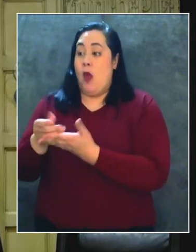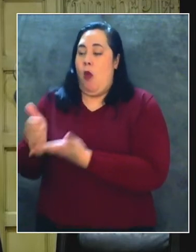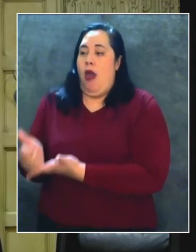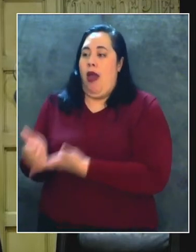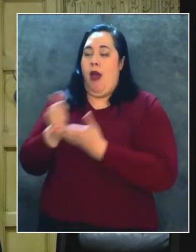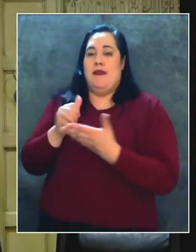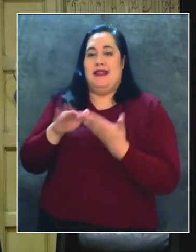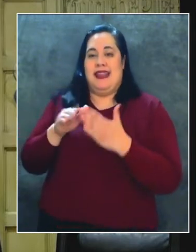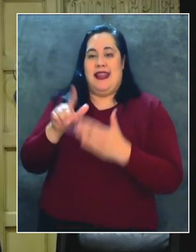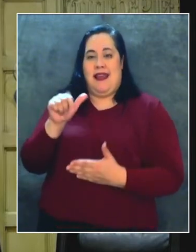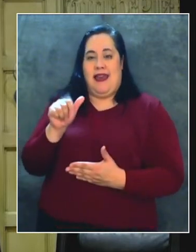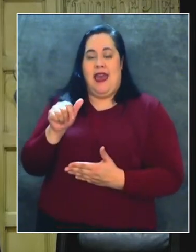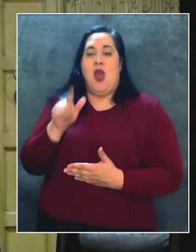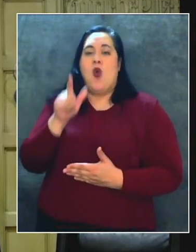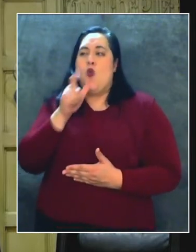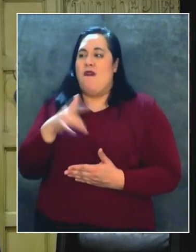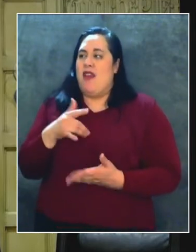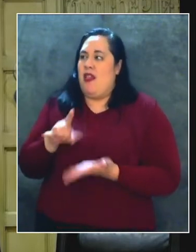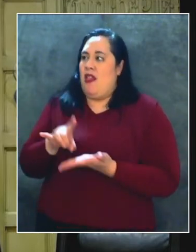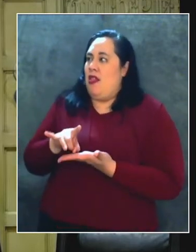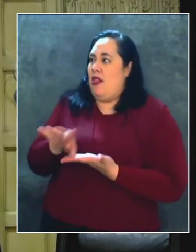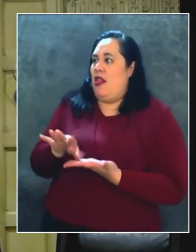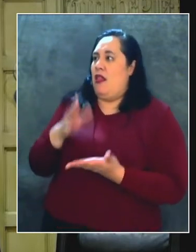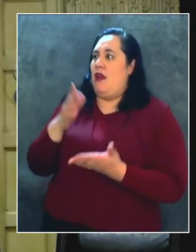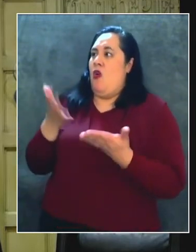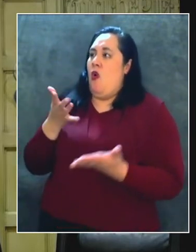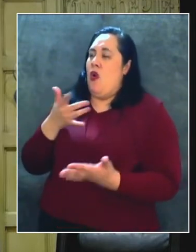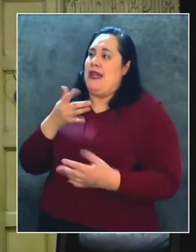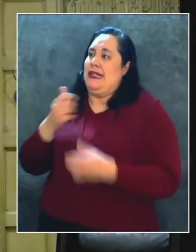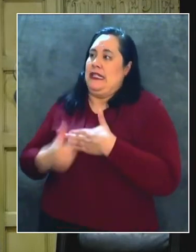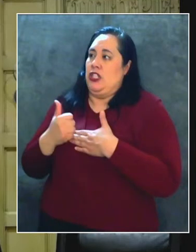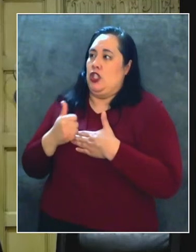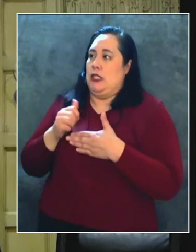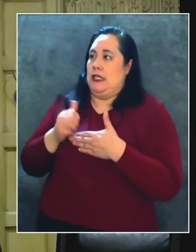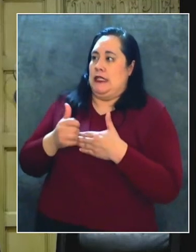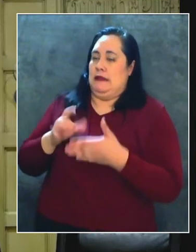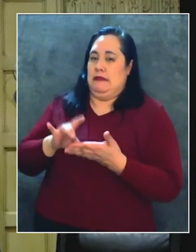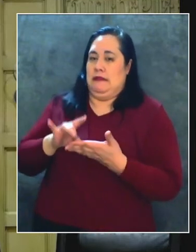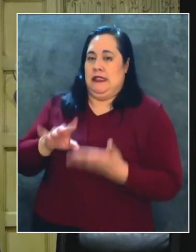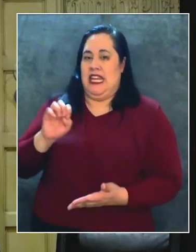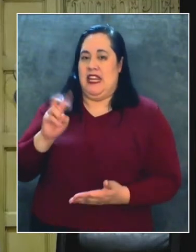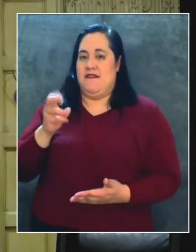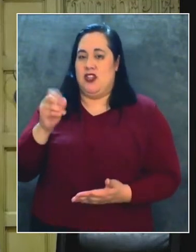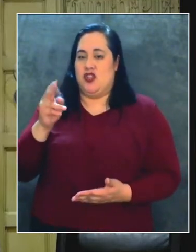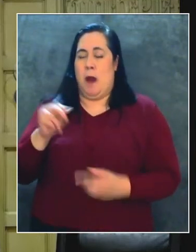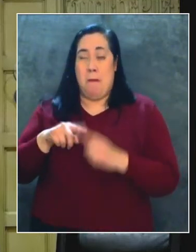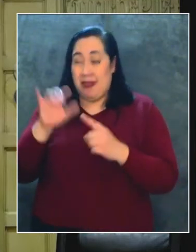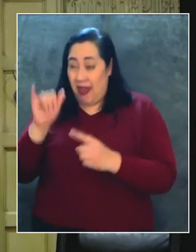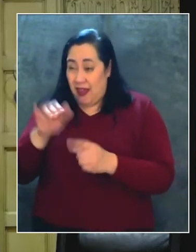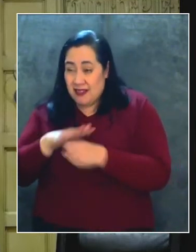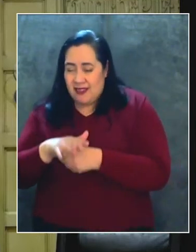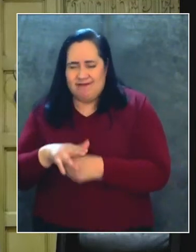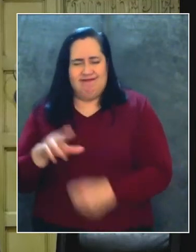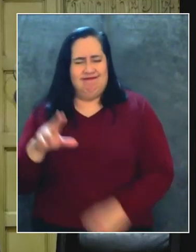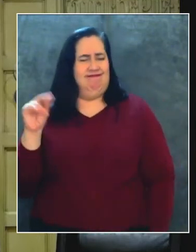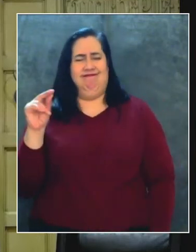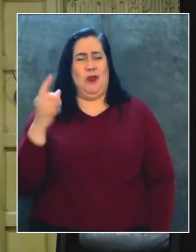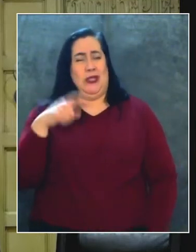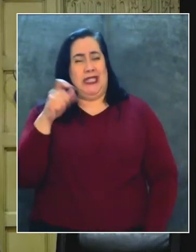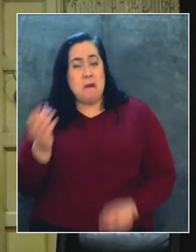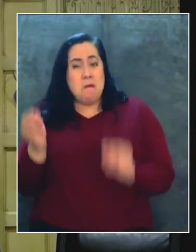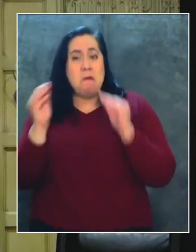alojados. Pero este paquete aún no es suficiente. Necesitamos más